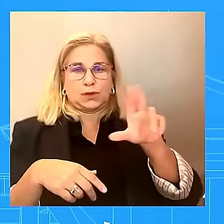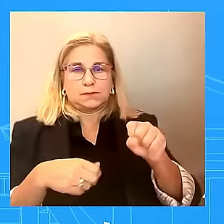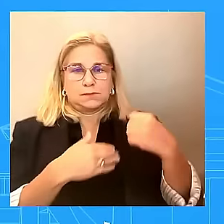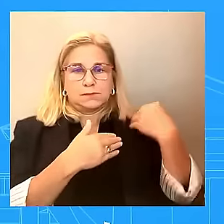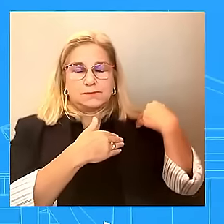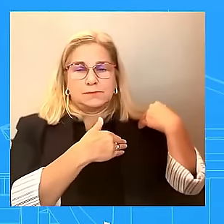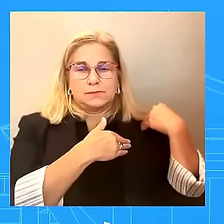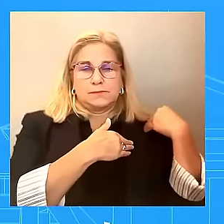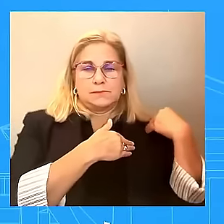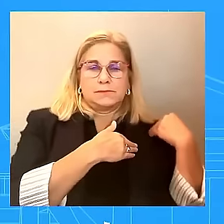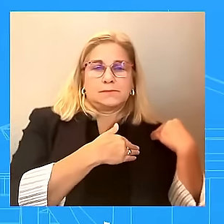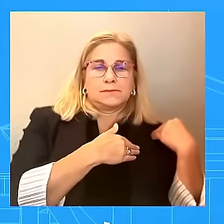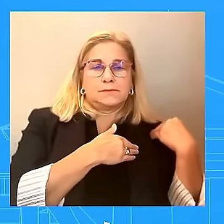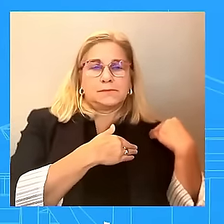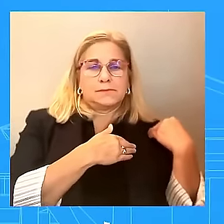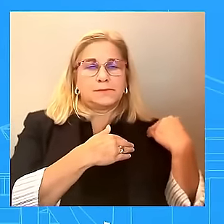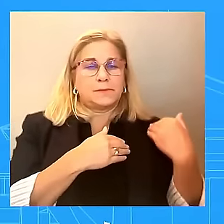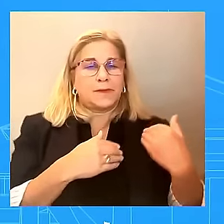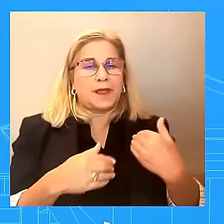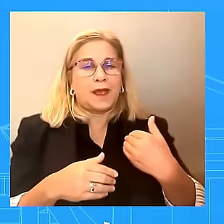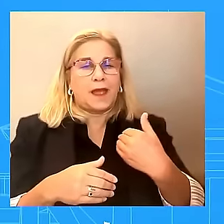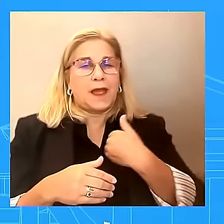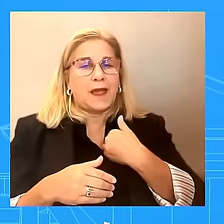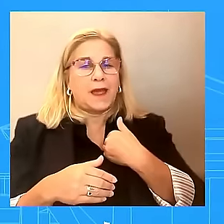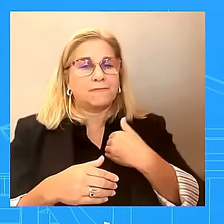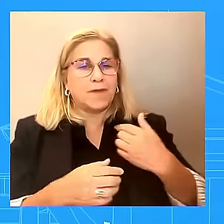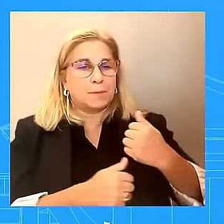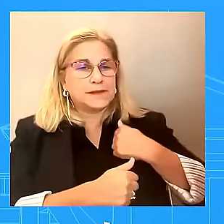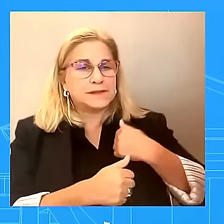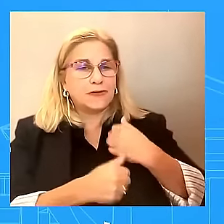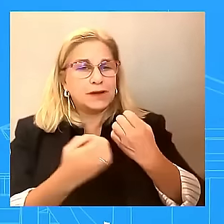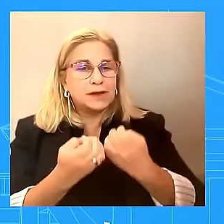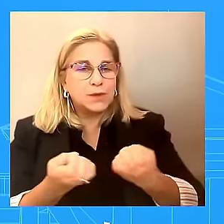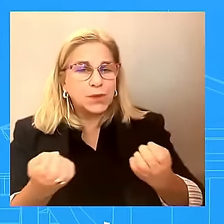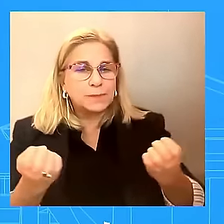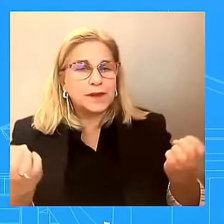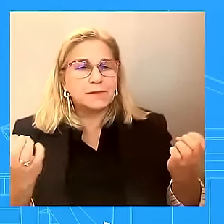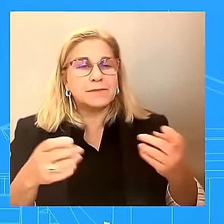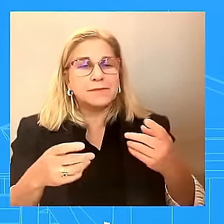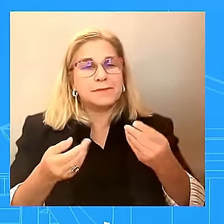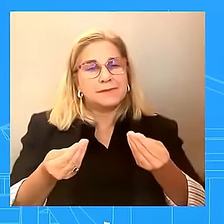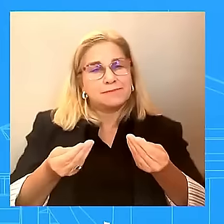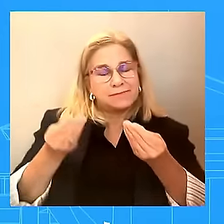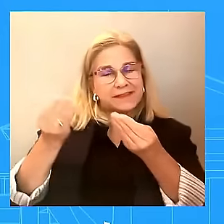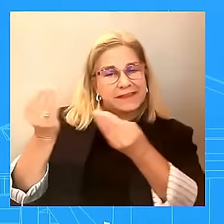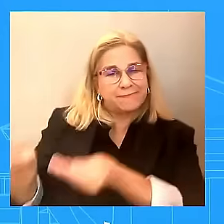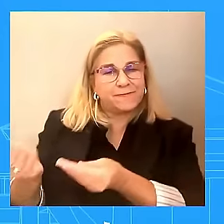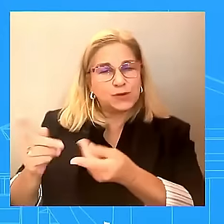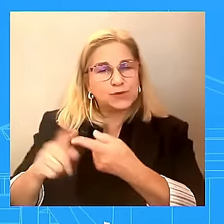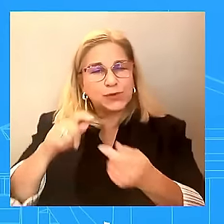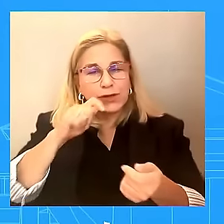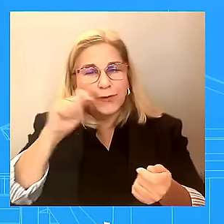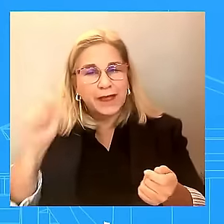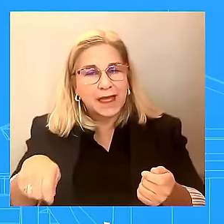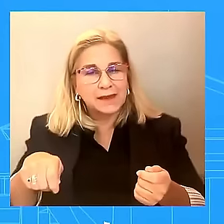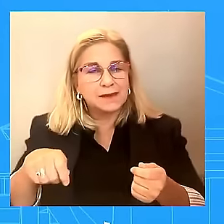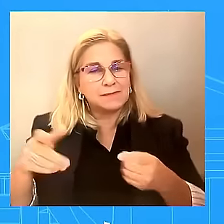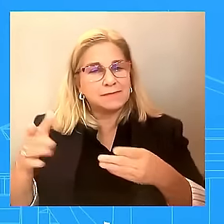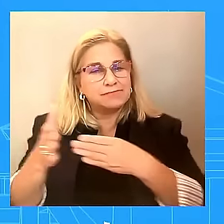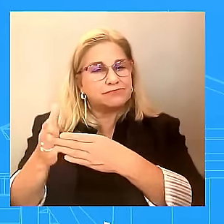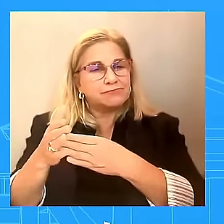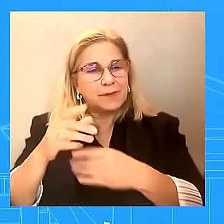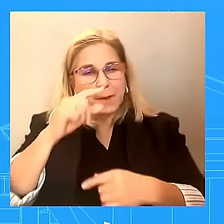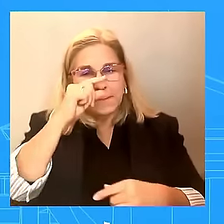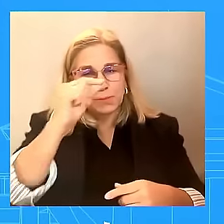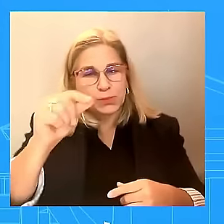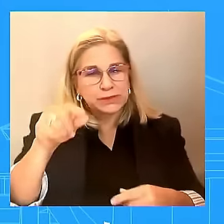and capability to help Ukraine really fight back, push back against Mr. Putin and his aggression. It's been almost three years. Almost three years.